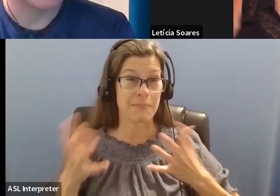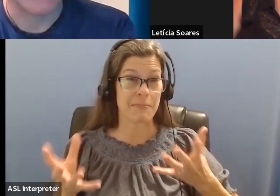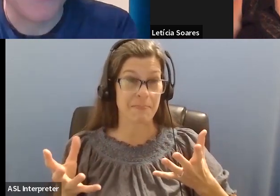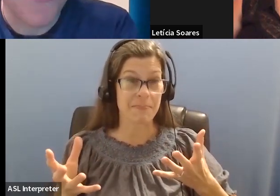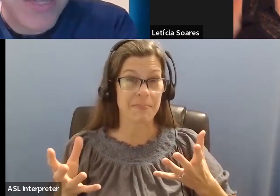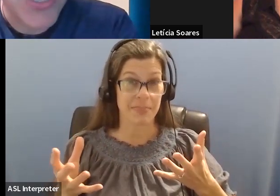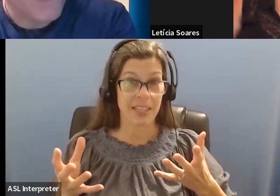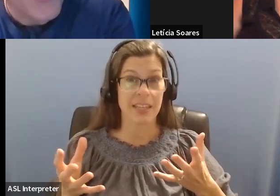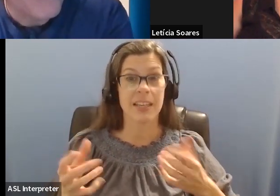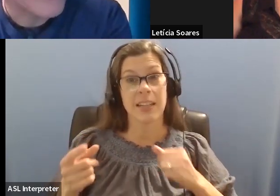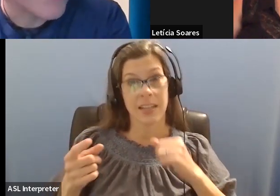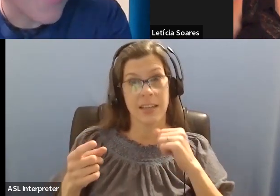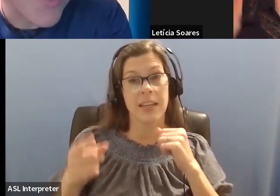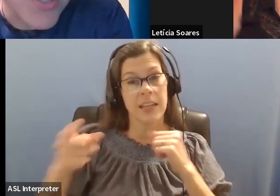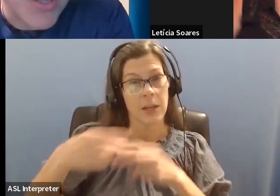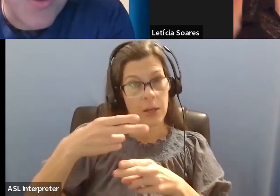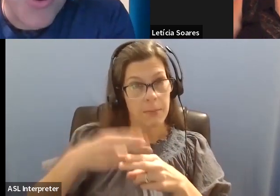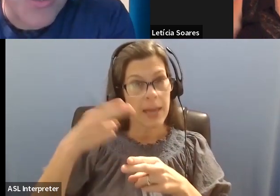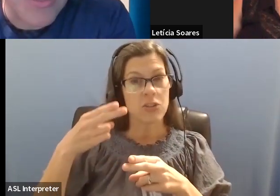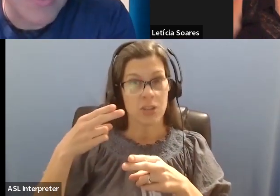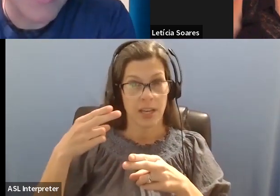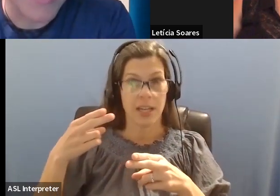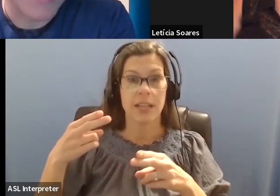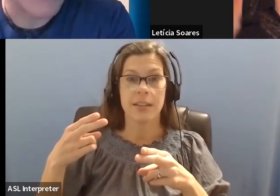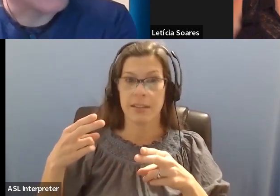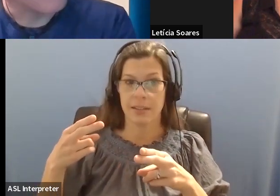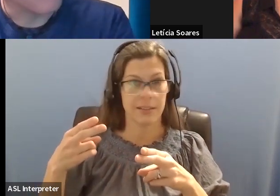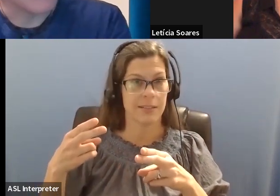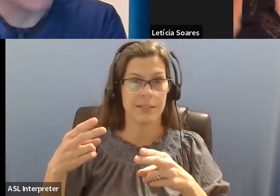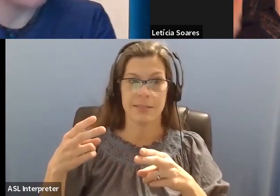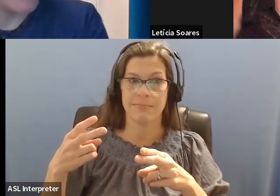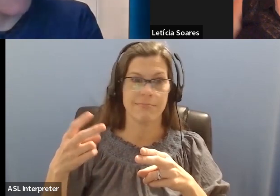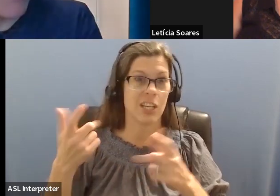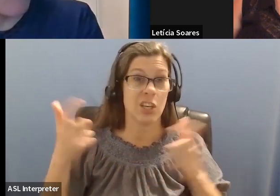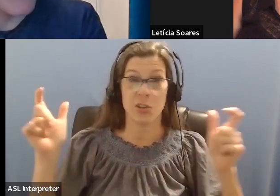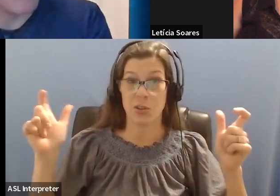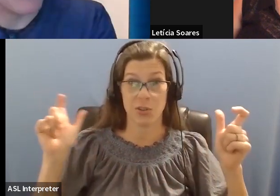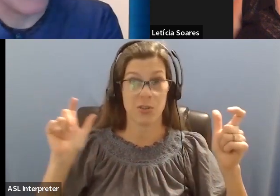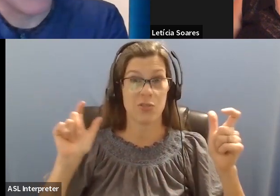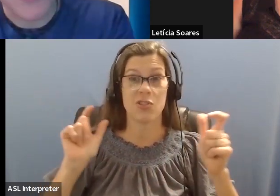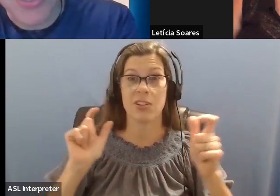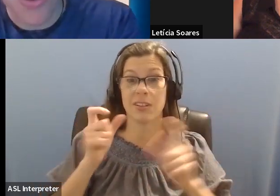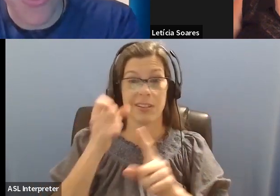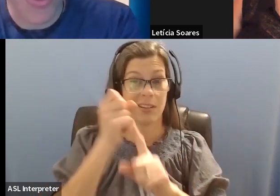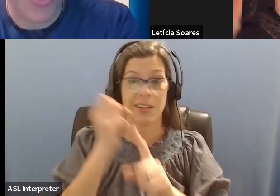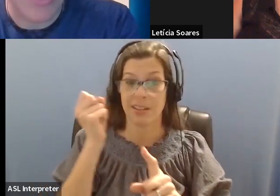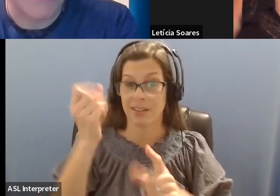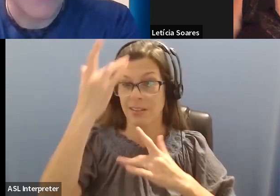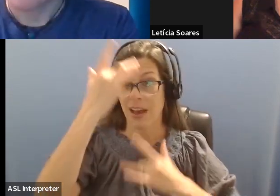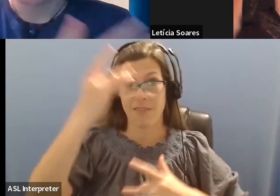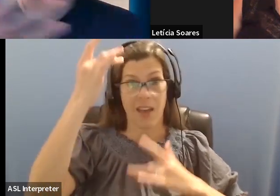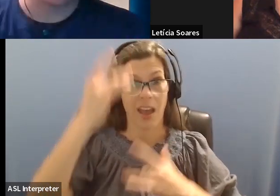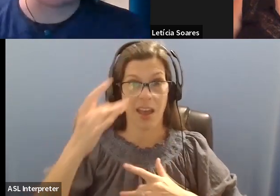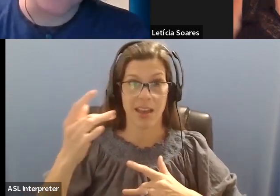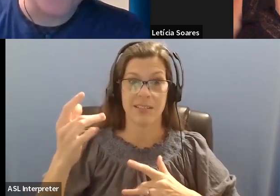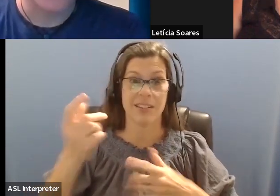said mass disabling events. So we know that language is really important and it can include, or it can alienate people. someone uses the wrong word and